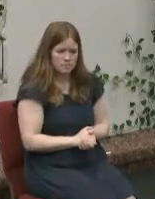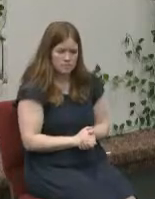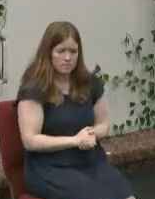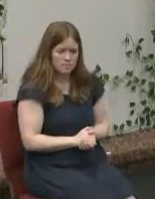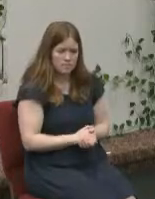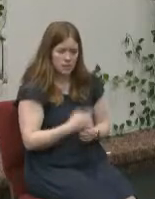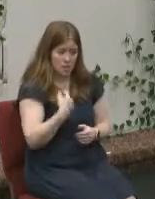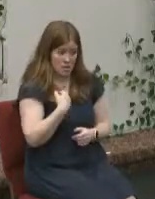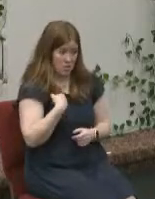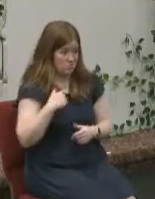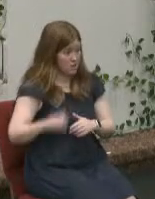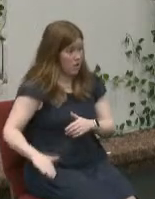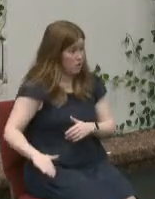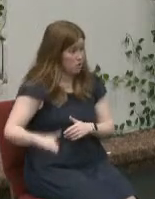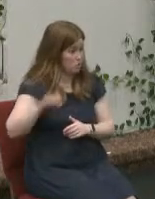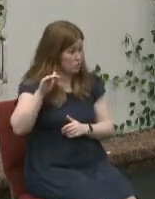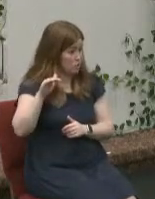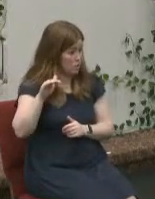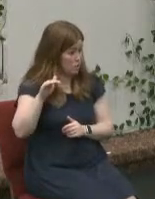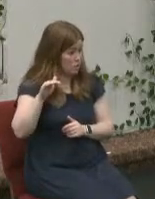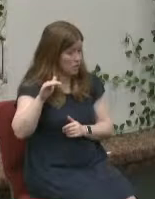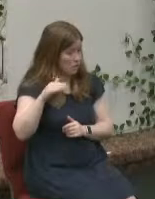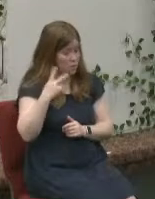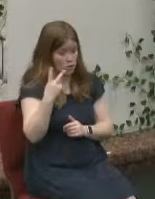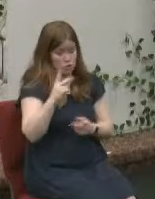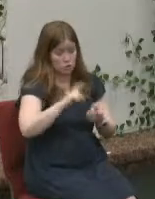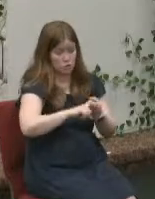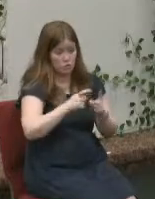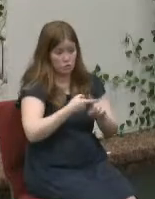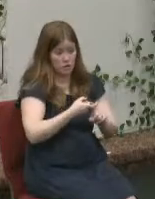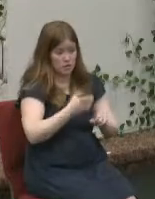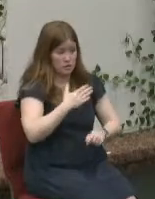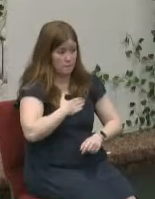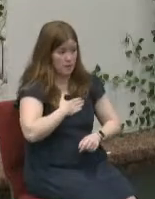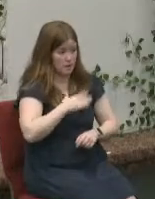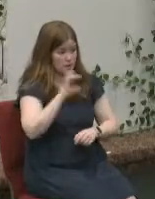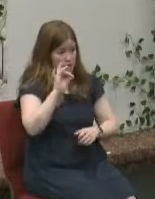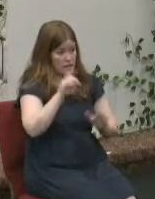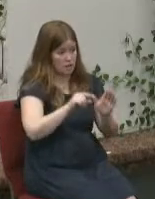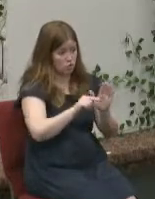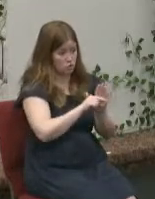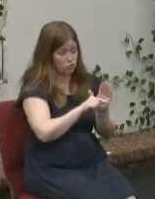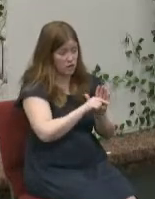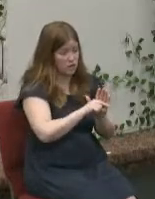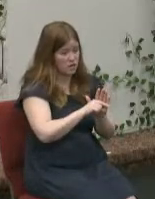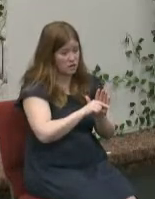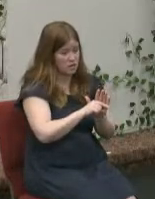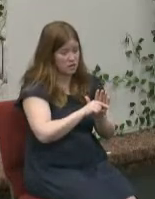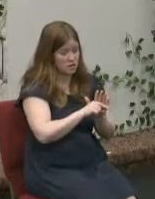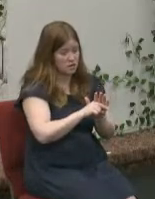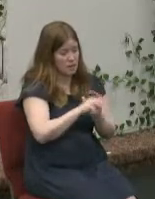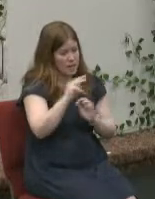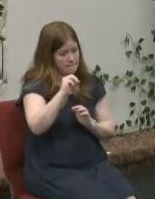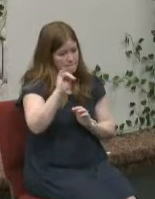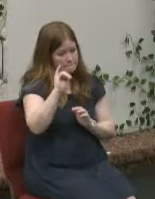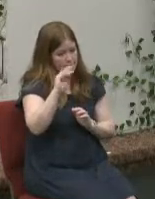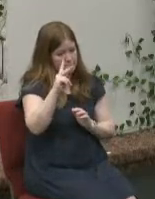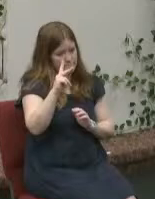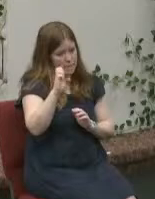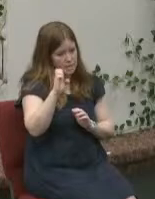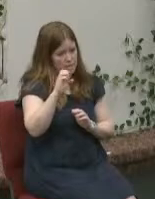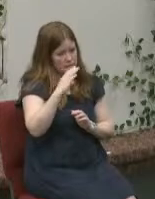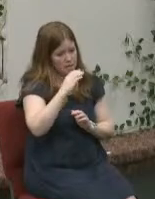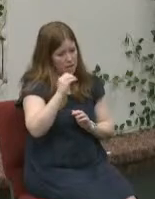when i was growing up two friends of mine in eighth grade mike armstrong and troy brett